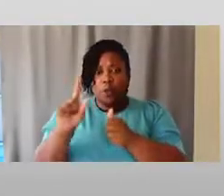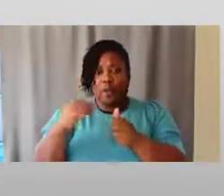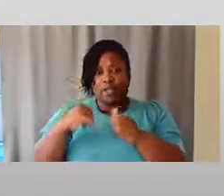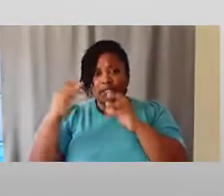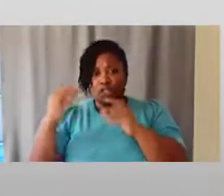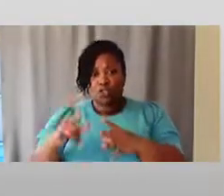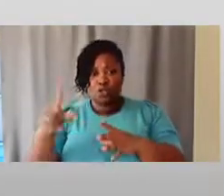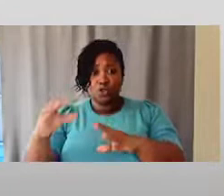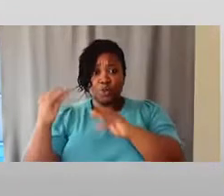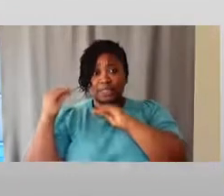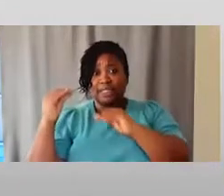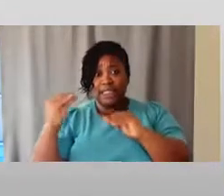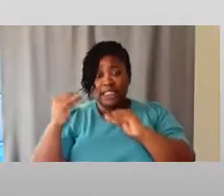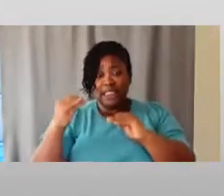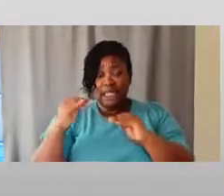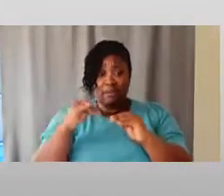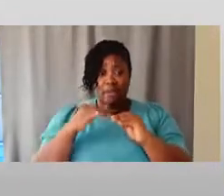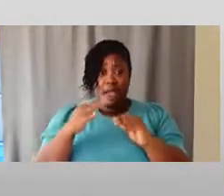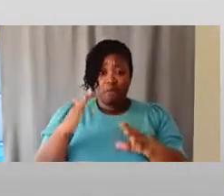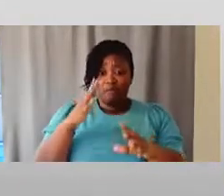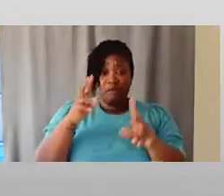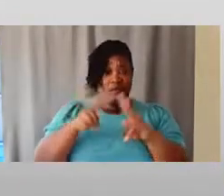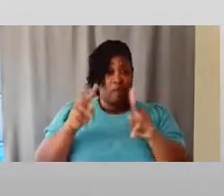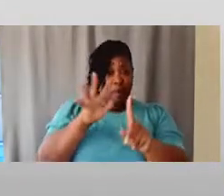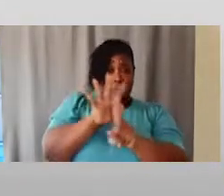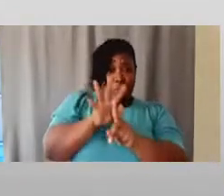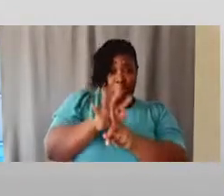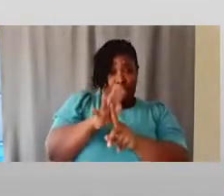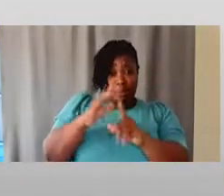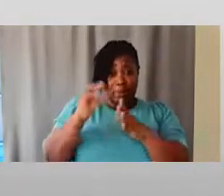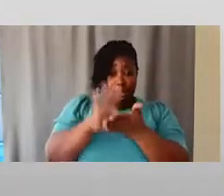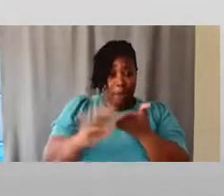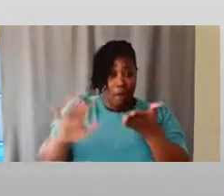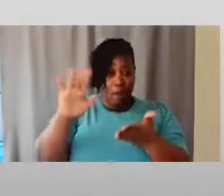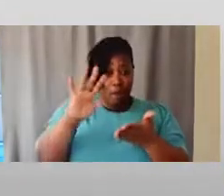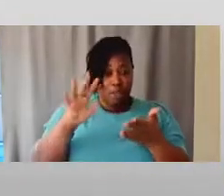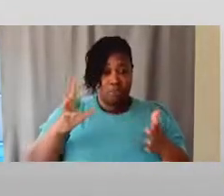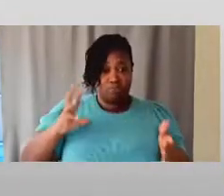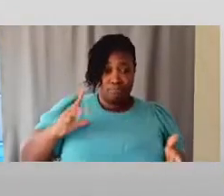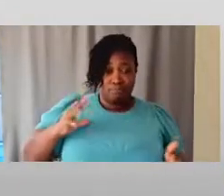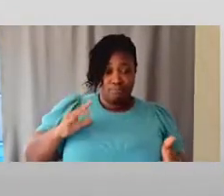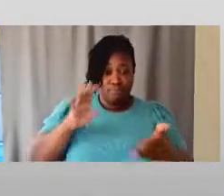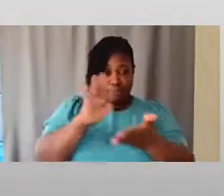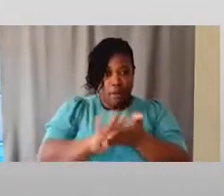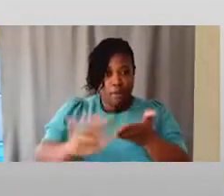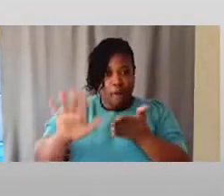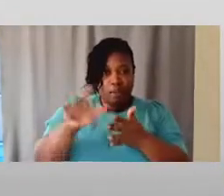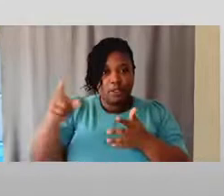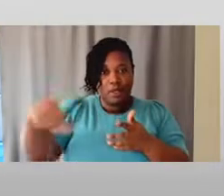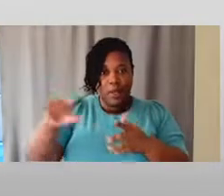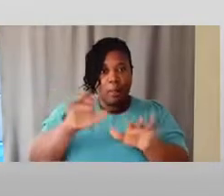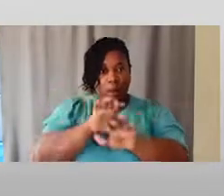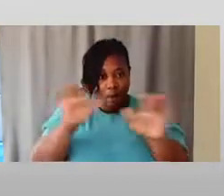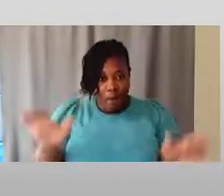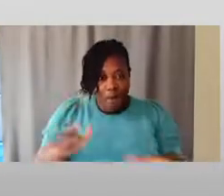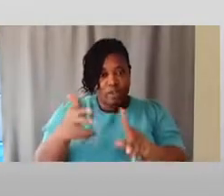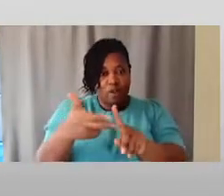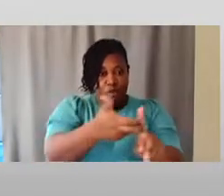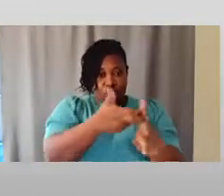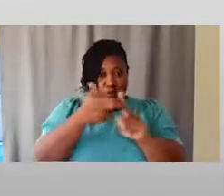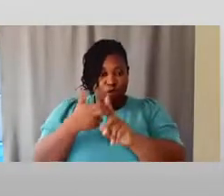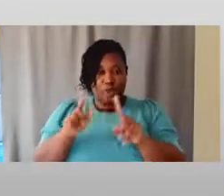college, and they were actively recruiting from quote-unquote minority